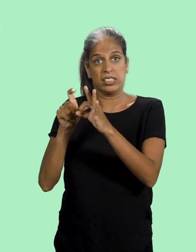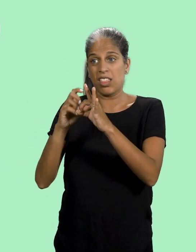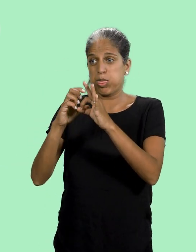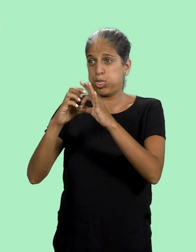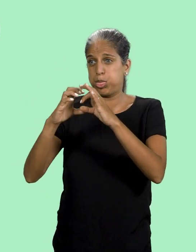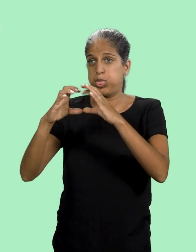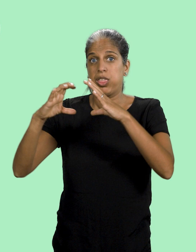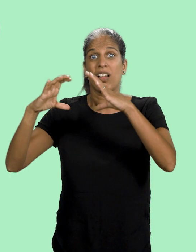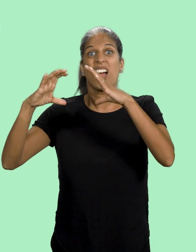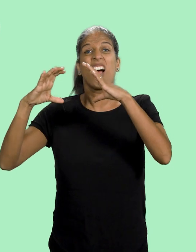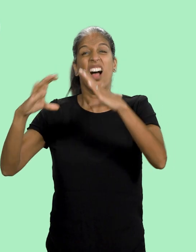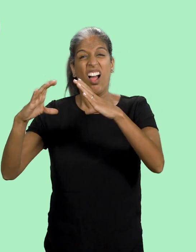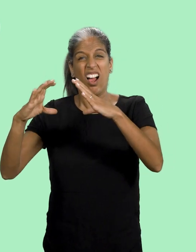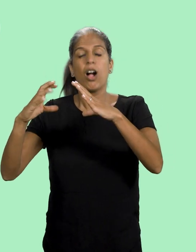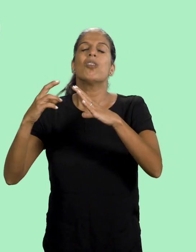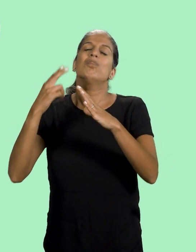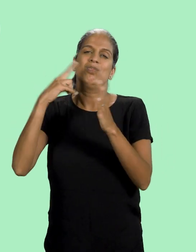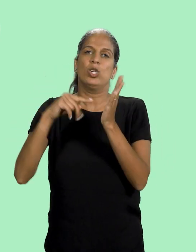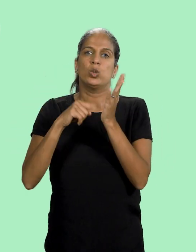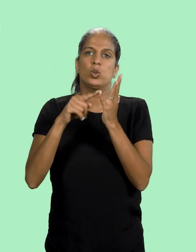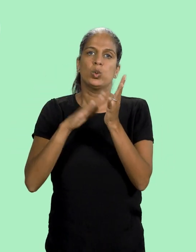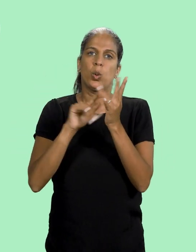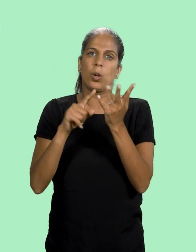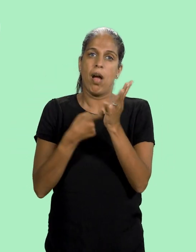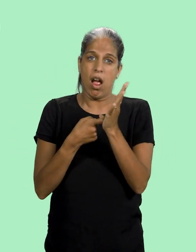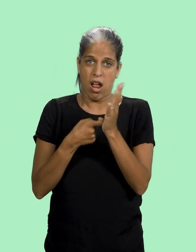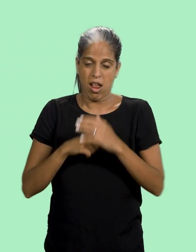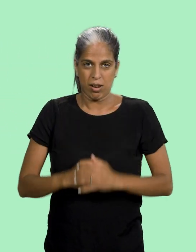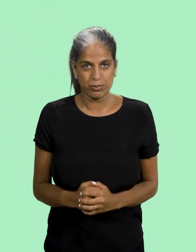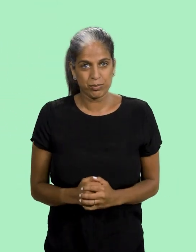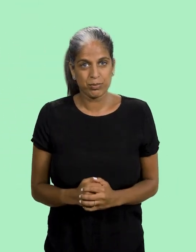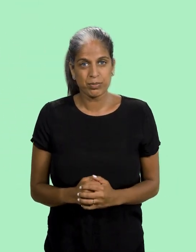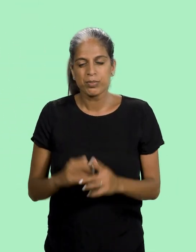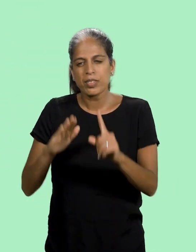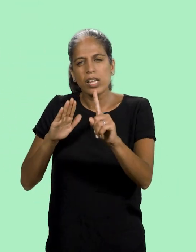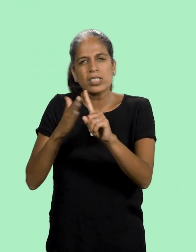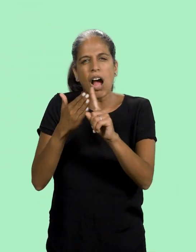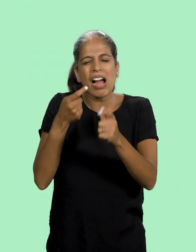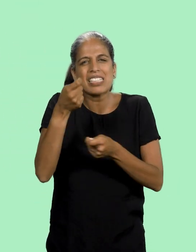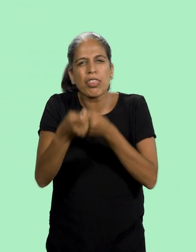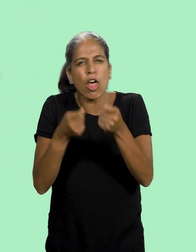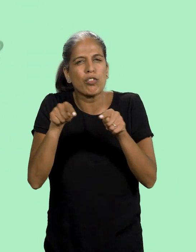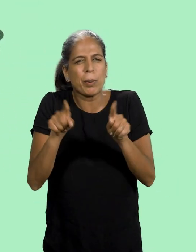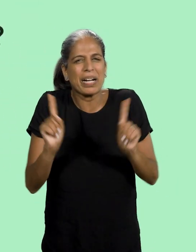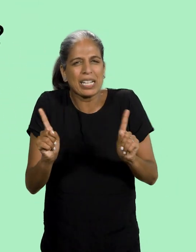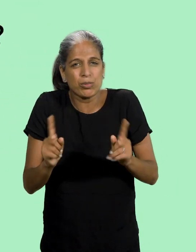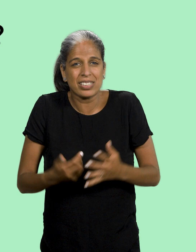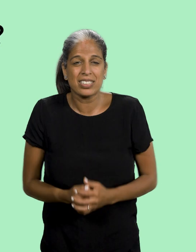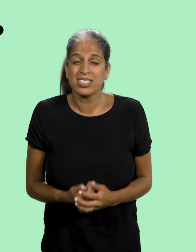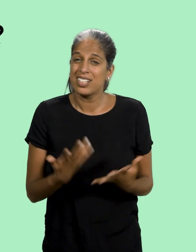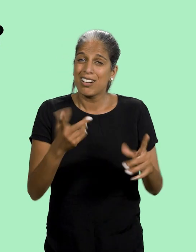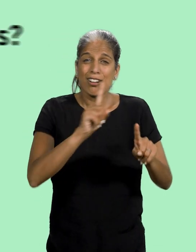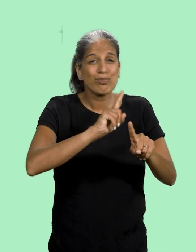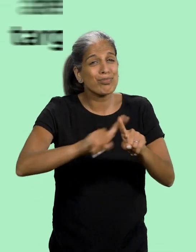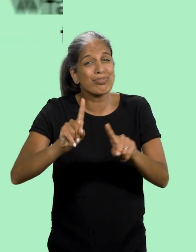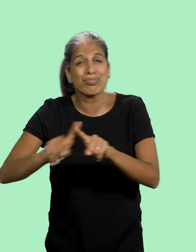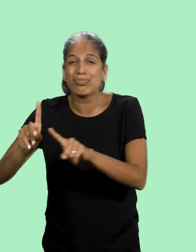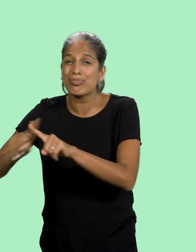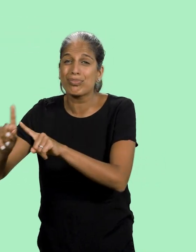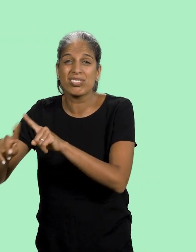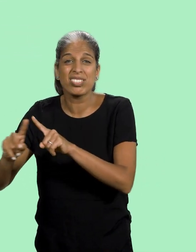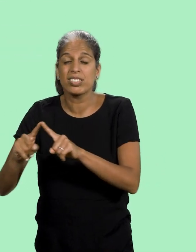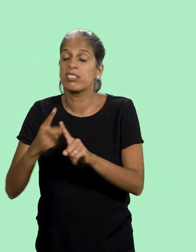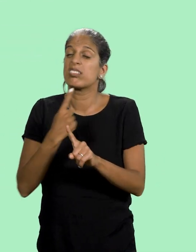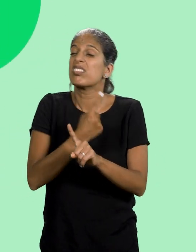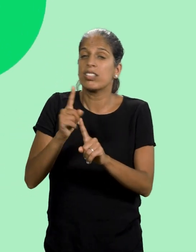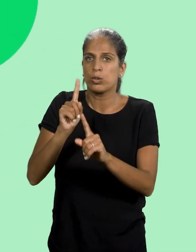These cells form a lump, called a tumour. So, what are targeted therapies? There